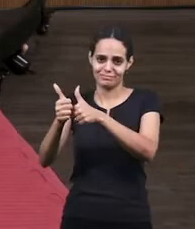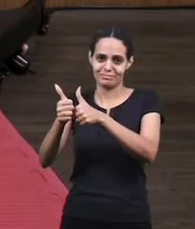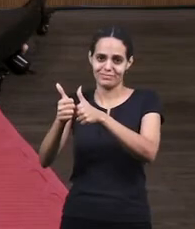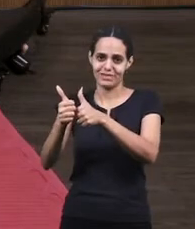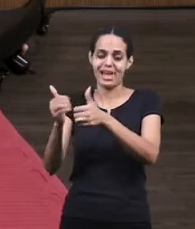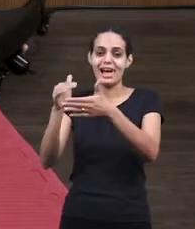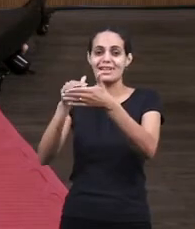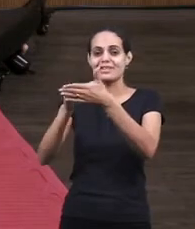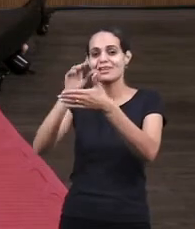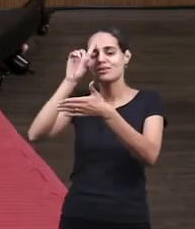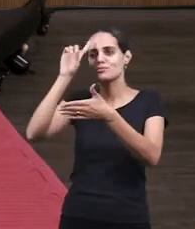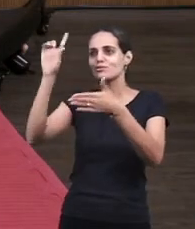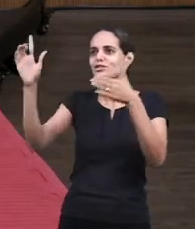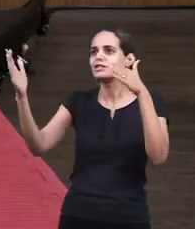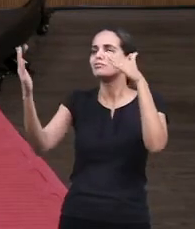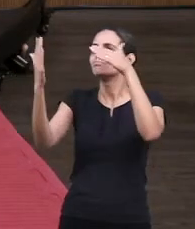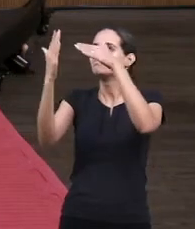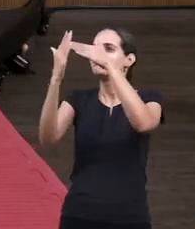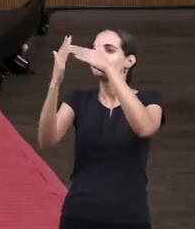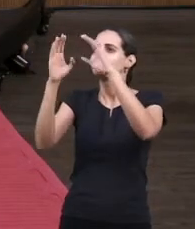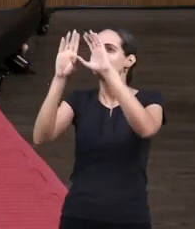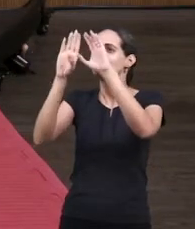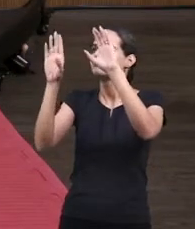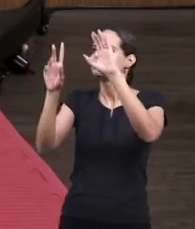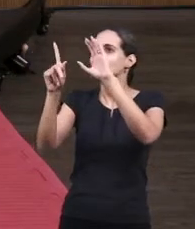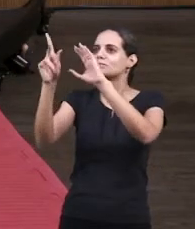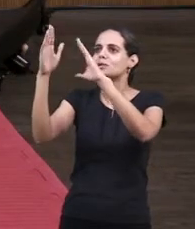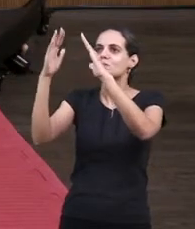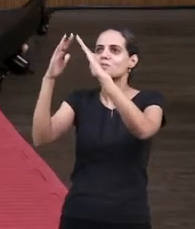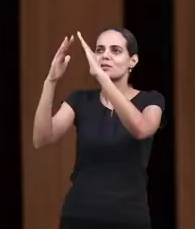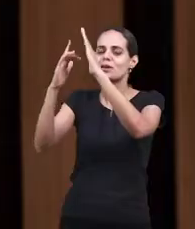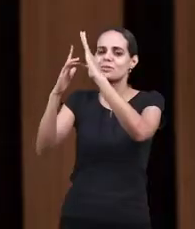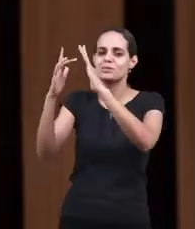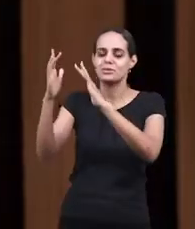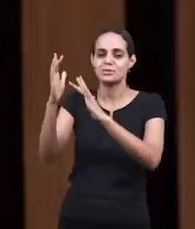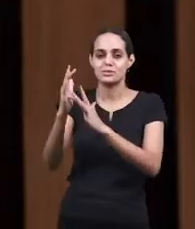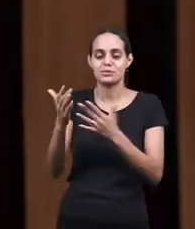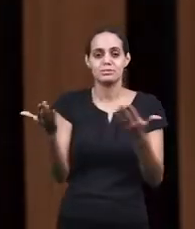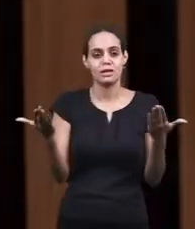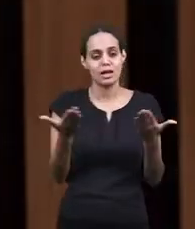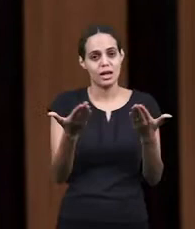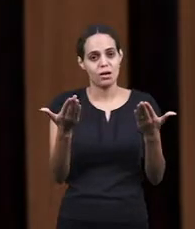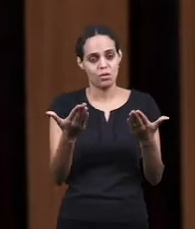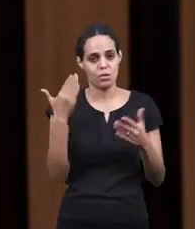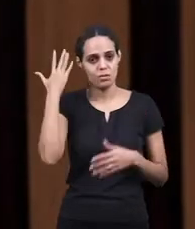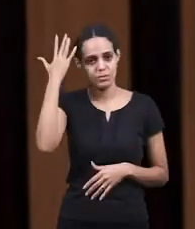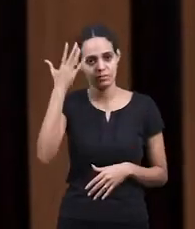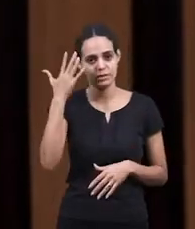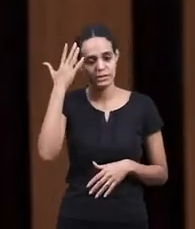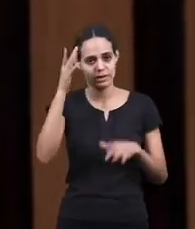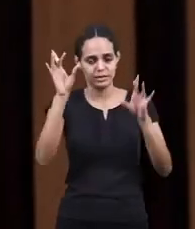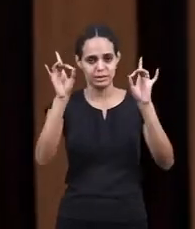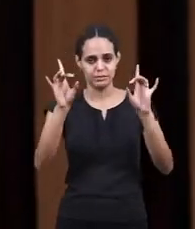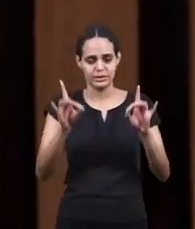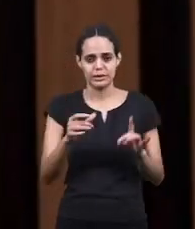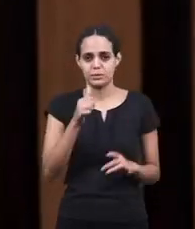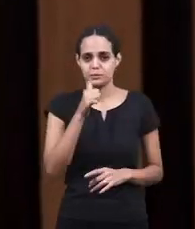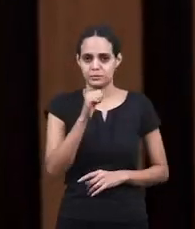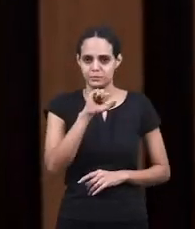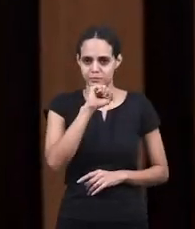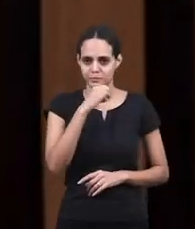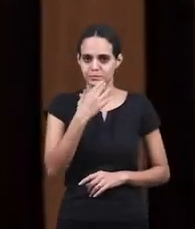until the day that we are with jesus in heaven and now a word to the mothers and those responsible